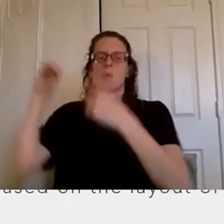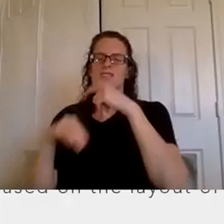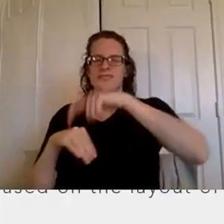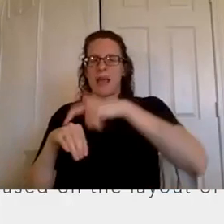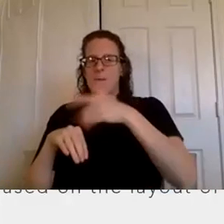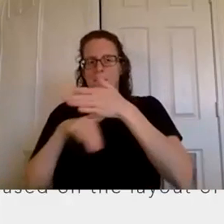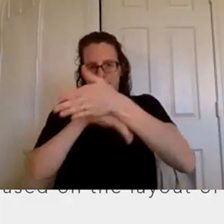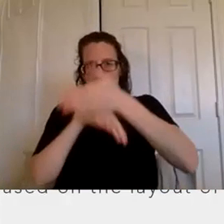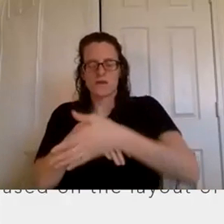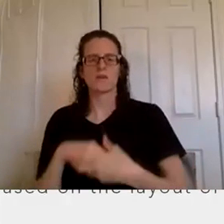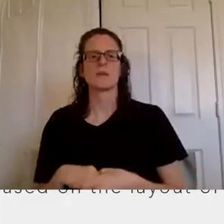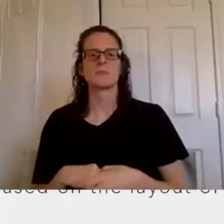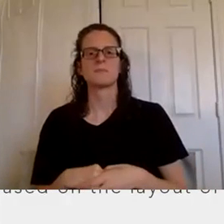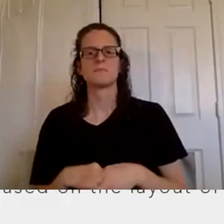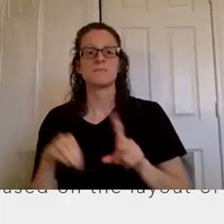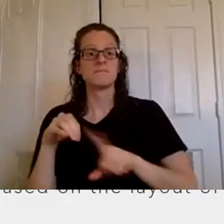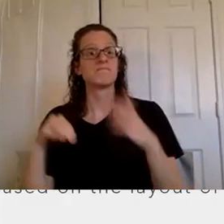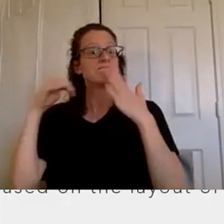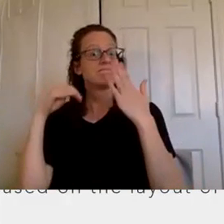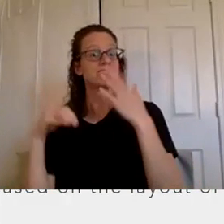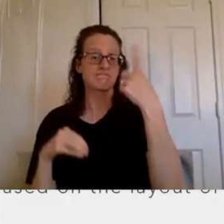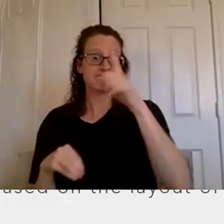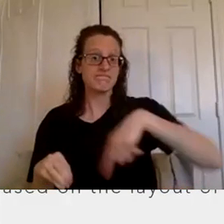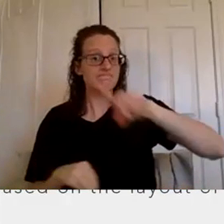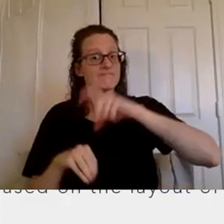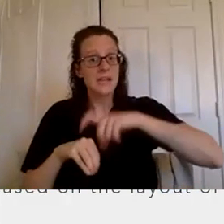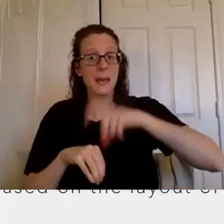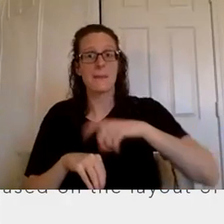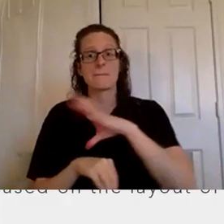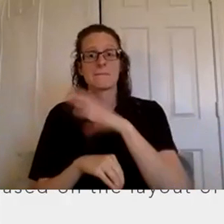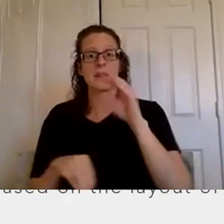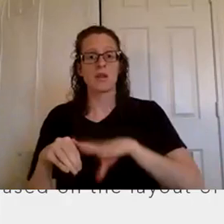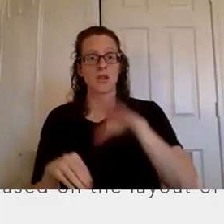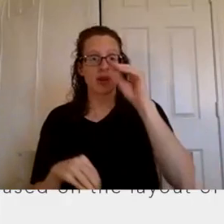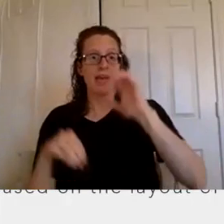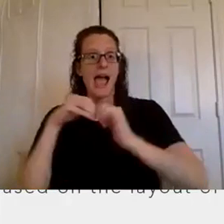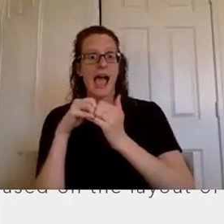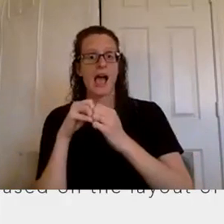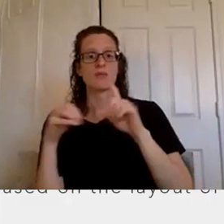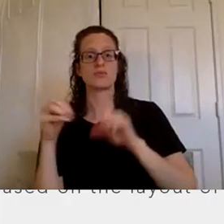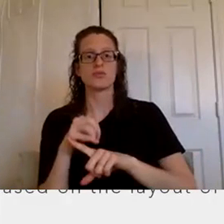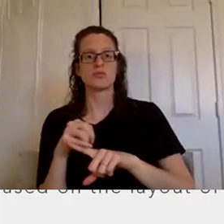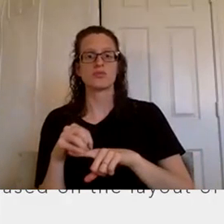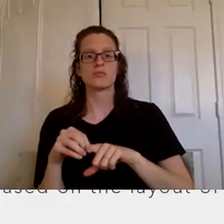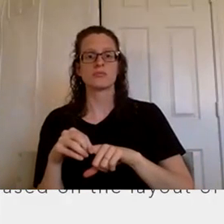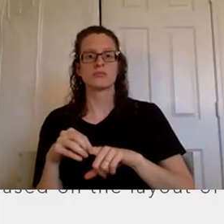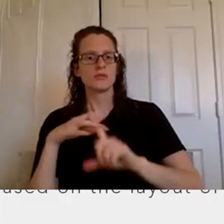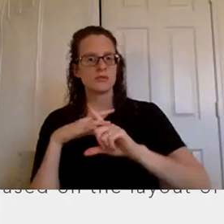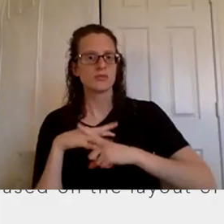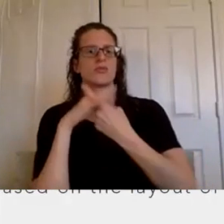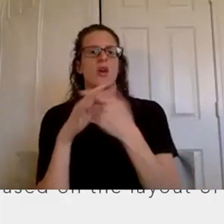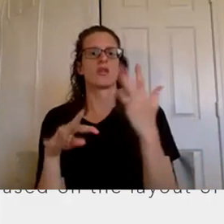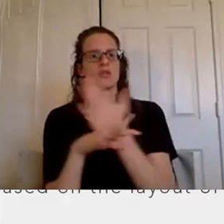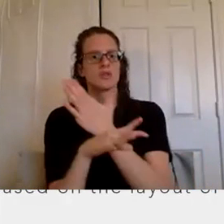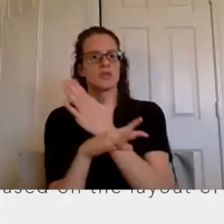before we get there thank you for your time and thank you for hopping on here to learn about how to you know maybe start sharing and um